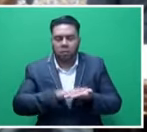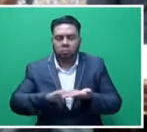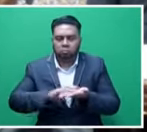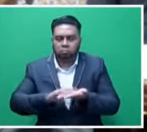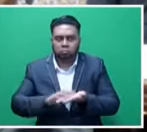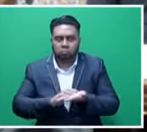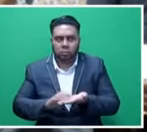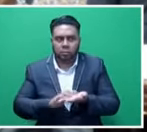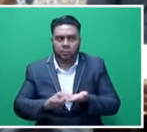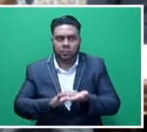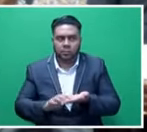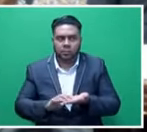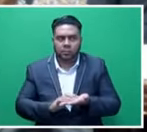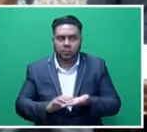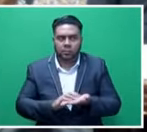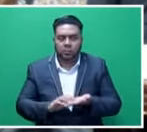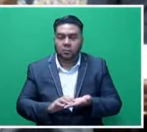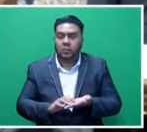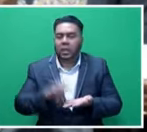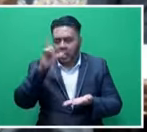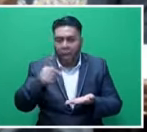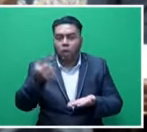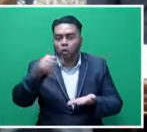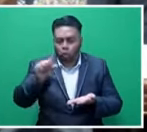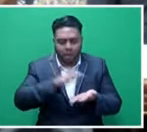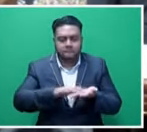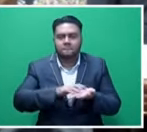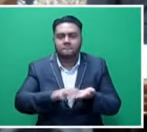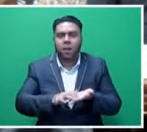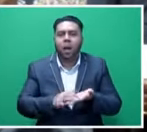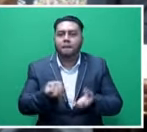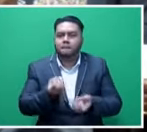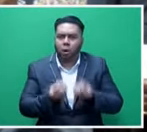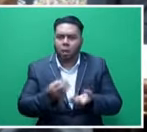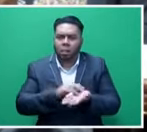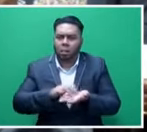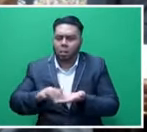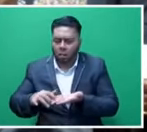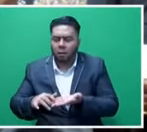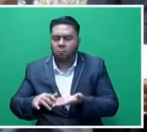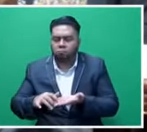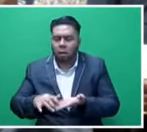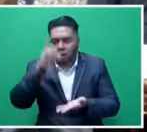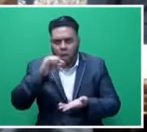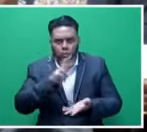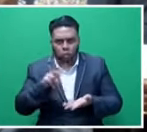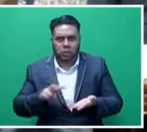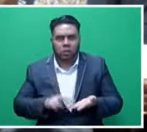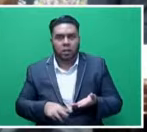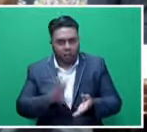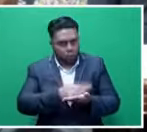and doesn't have, you know, eyesight, can read the constitution itself. And I think that in itself, Mr. Speaker, sir, is very